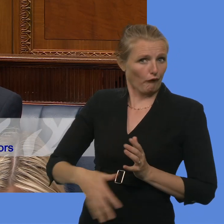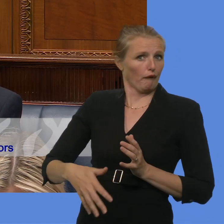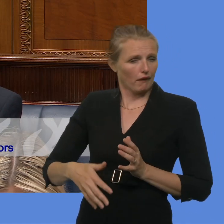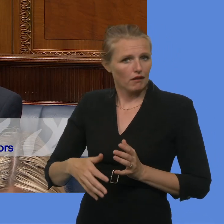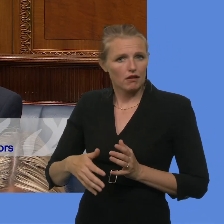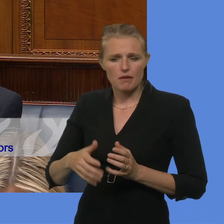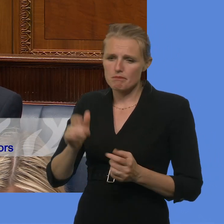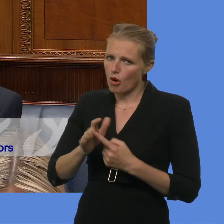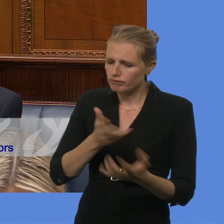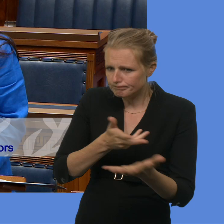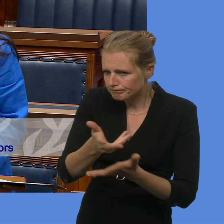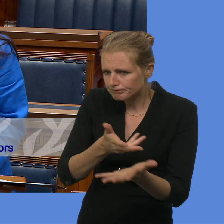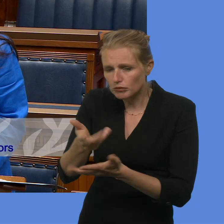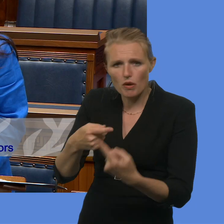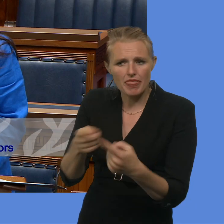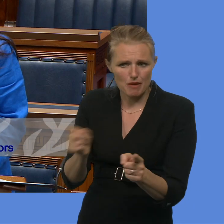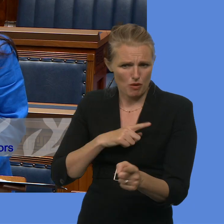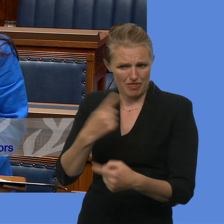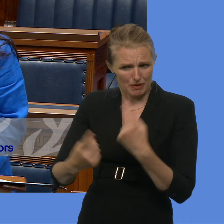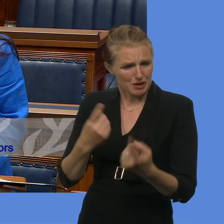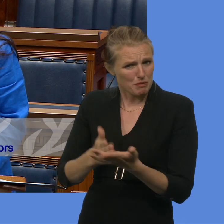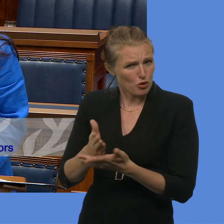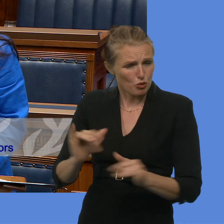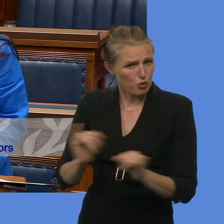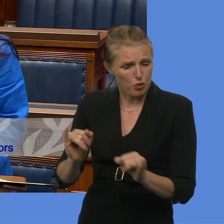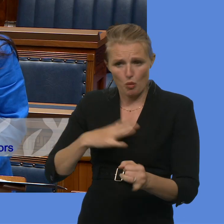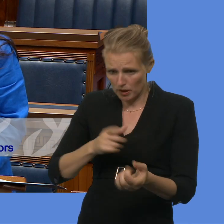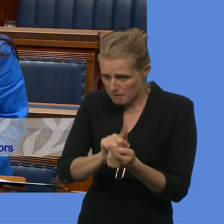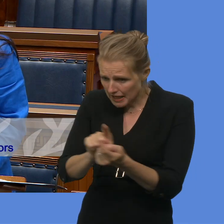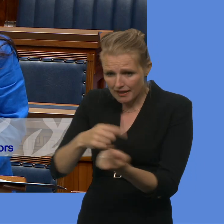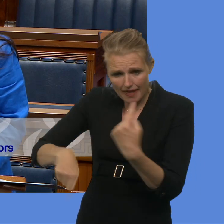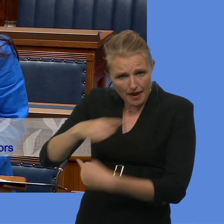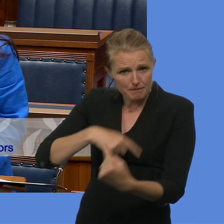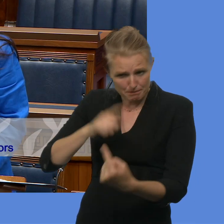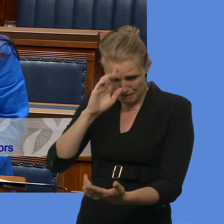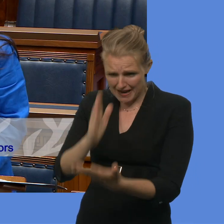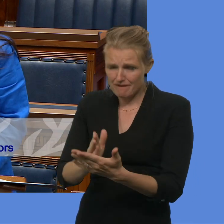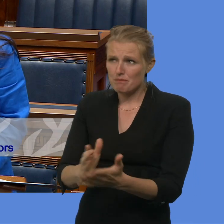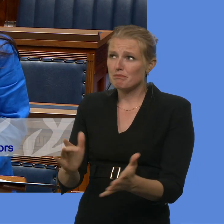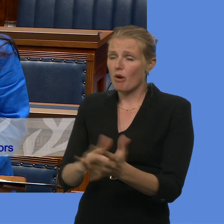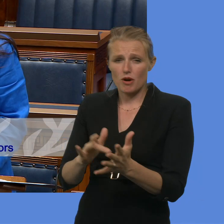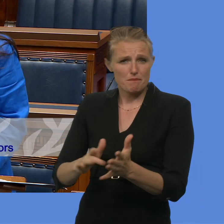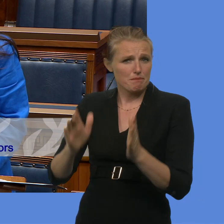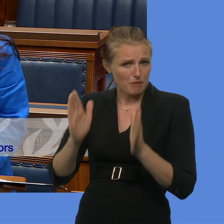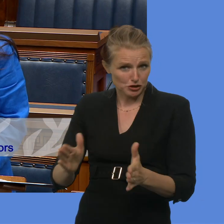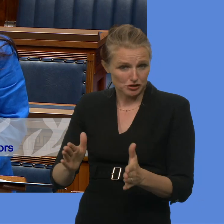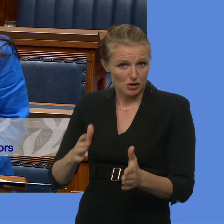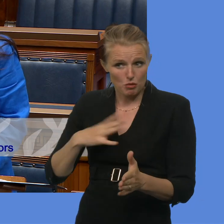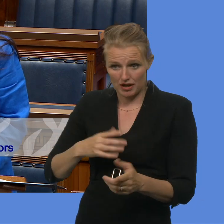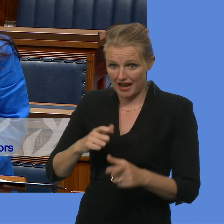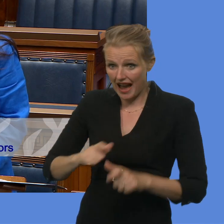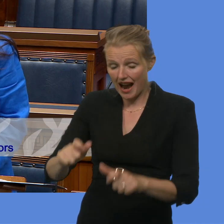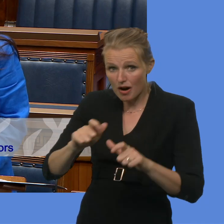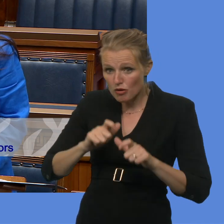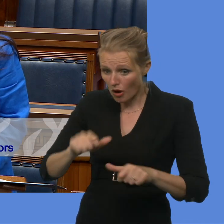within the department is what the First Minister and I will strive to do. So, yes, we will be meeting with them. We believe that is very, very important, and we want to continue to ensure